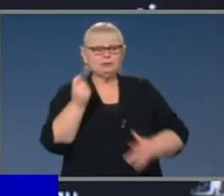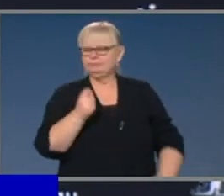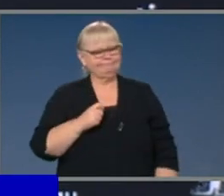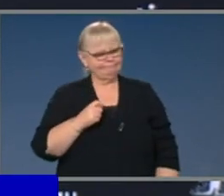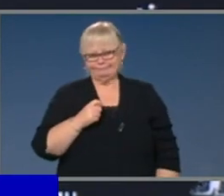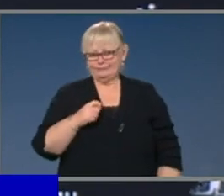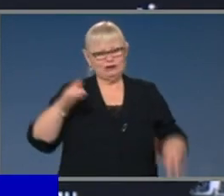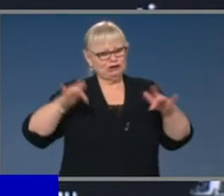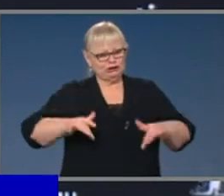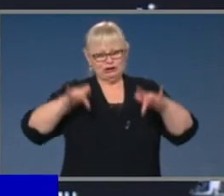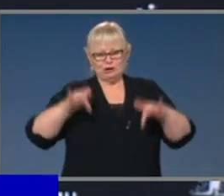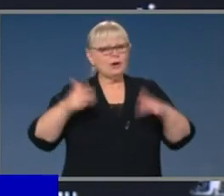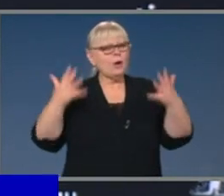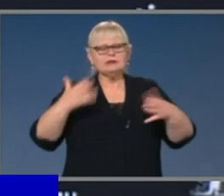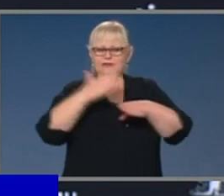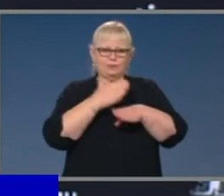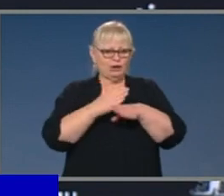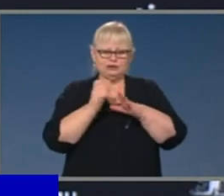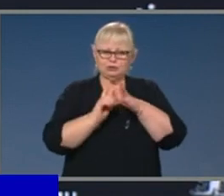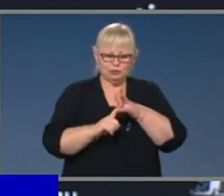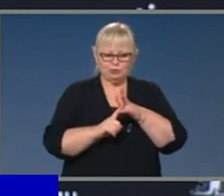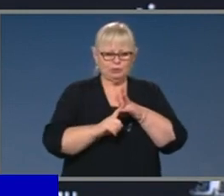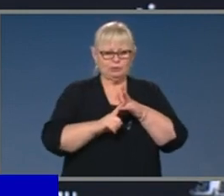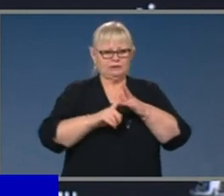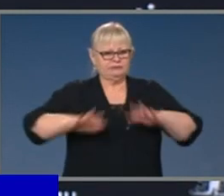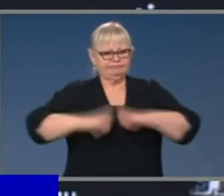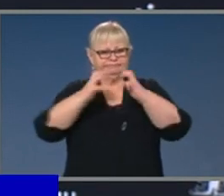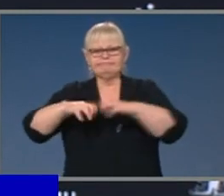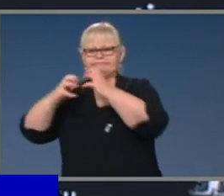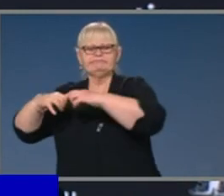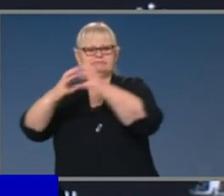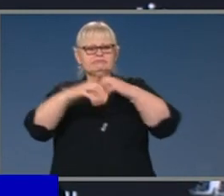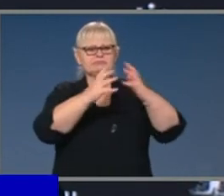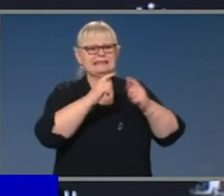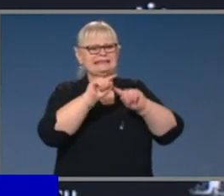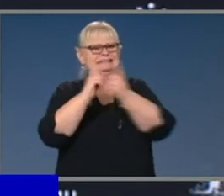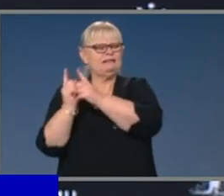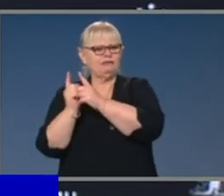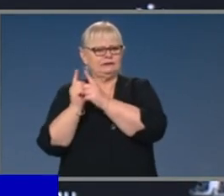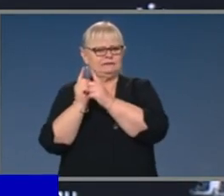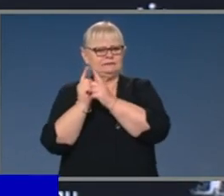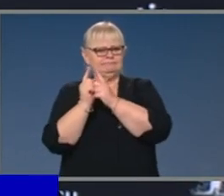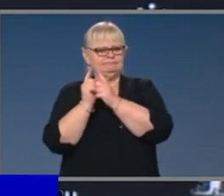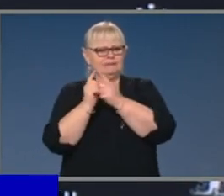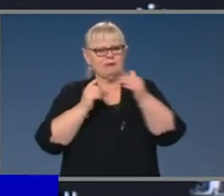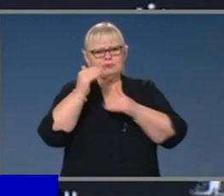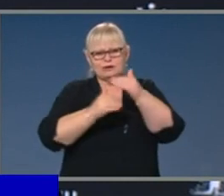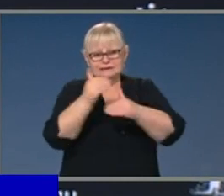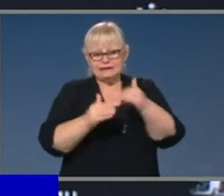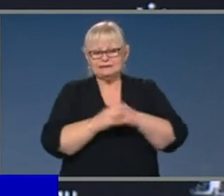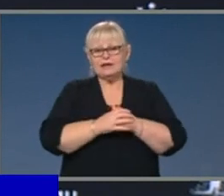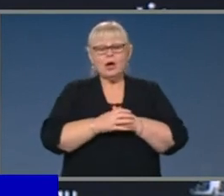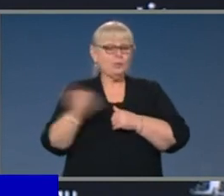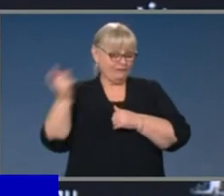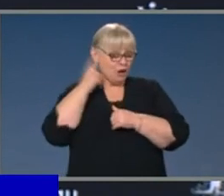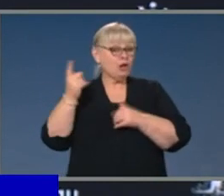of work to do that needs to get in place. We have received some very, I think, well-thought-through proposals